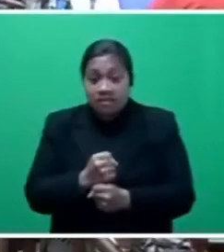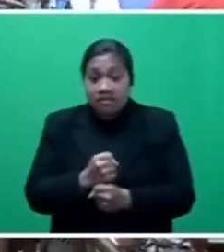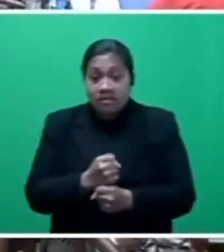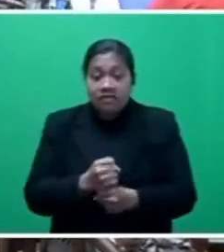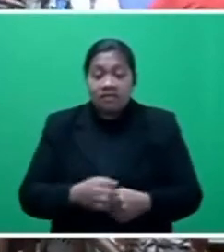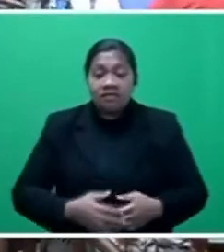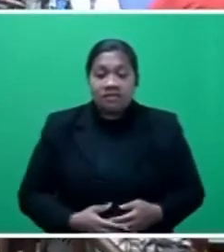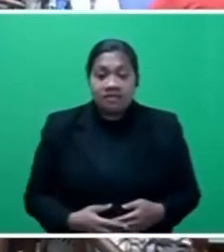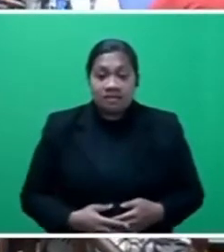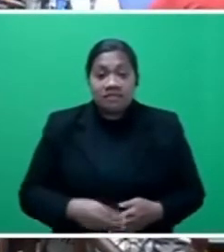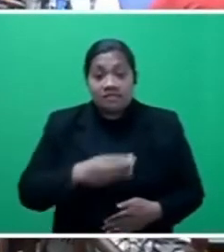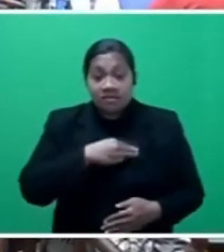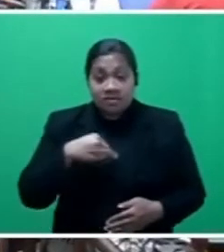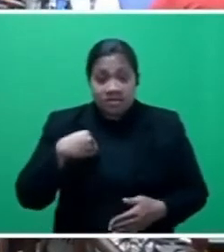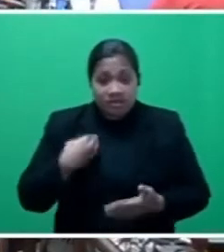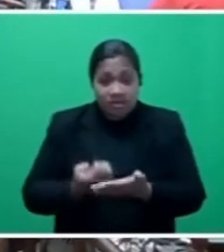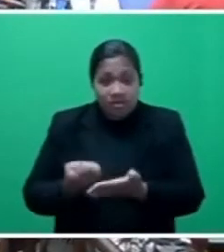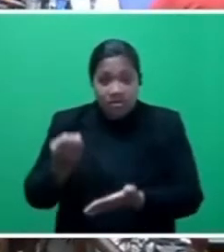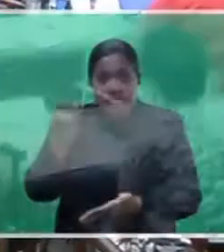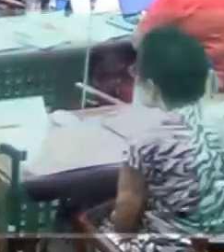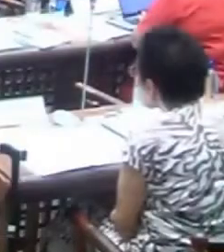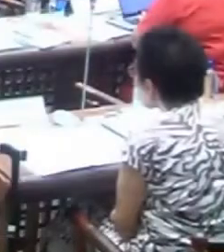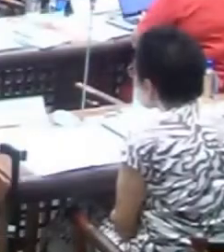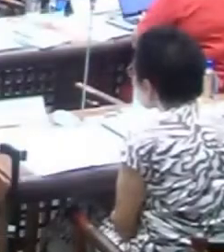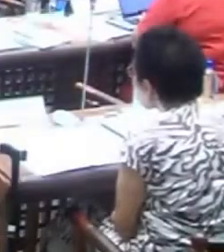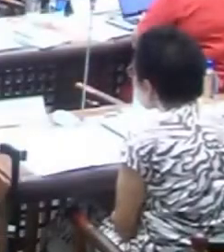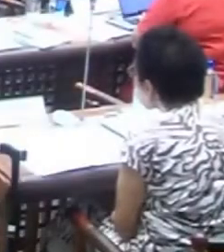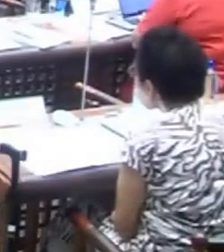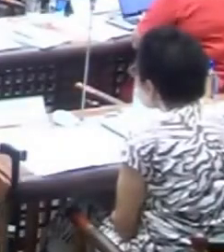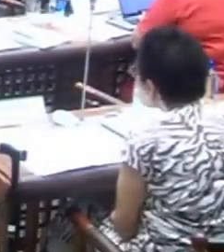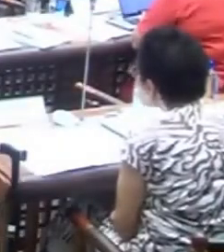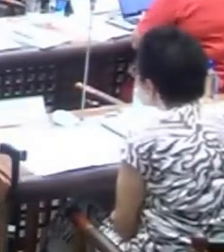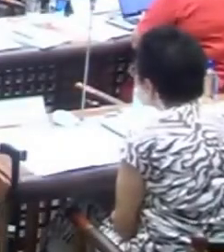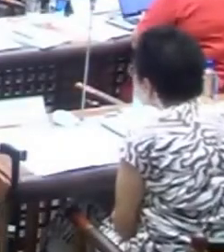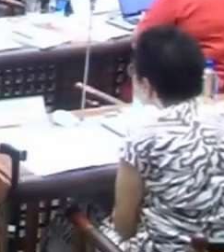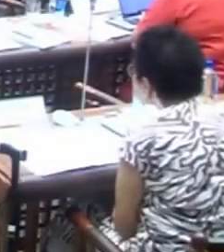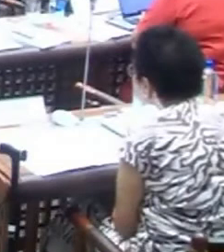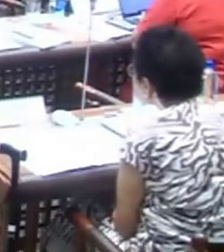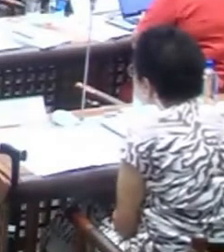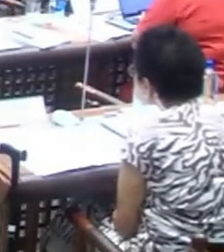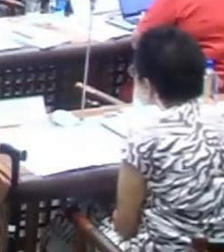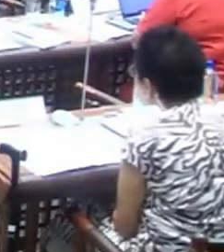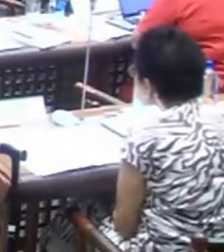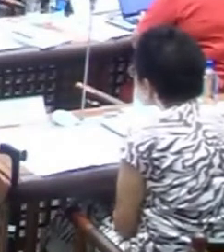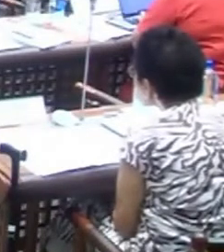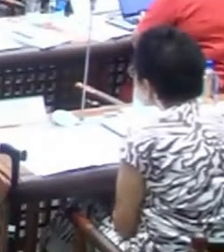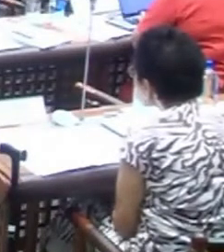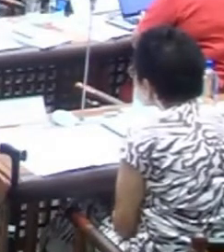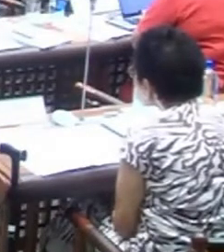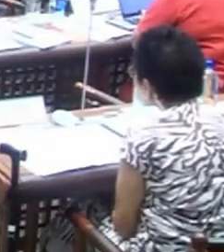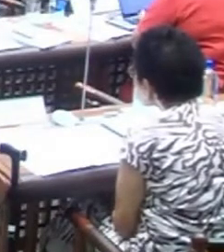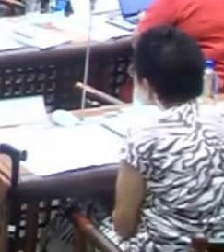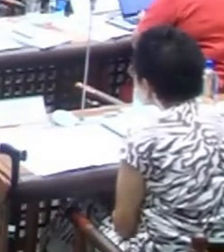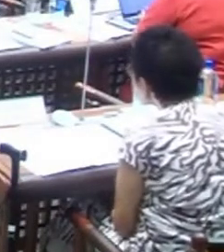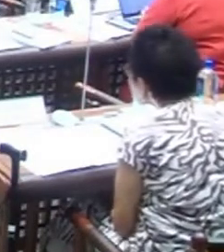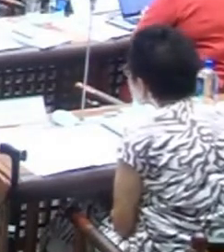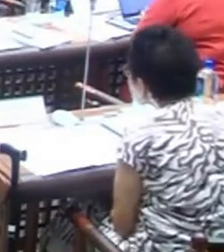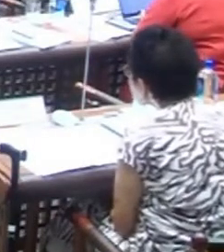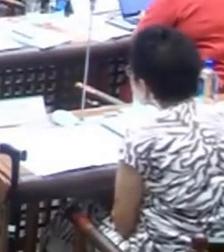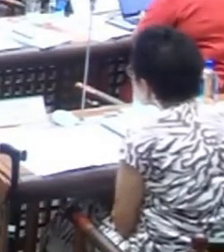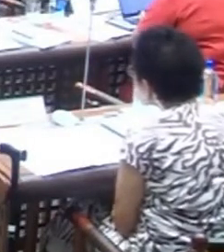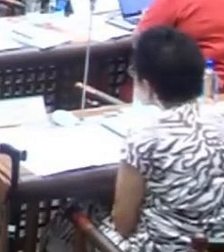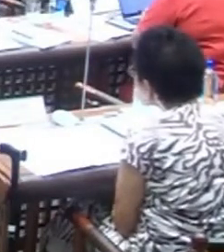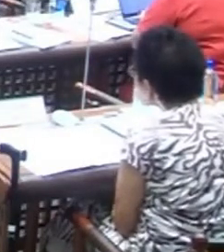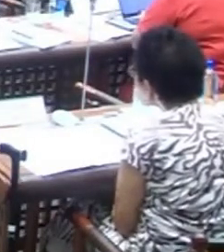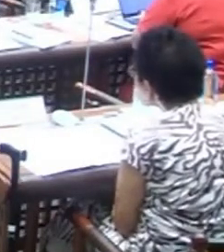Minister for Economy, Civil Service, Communications, Housing and Community Development, the Honourable